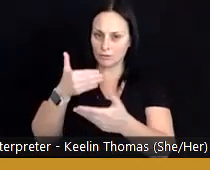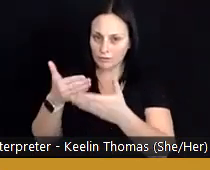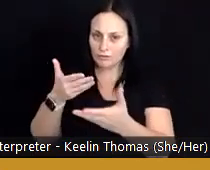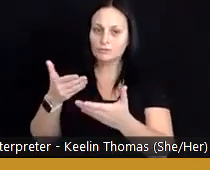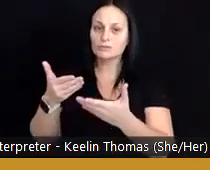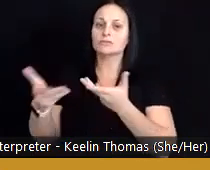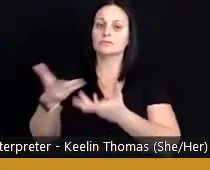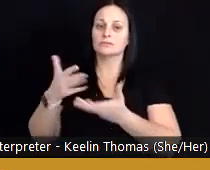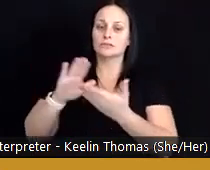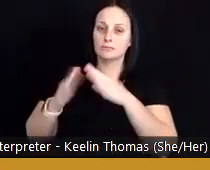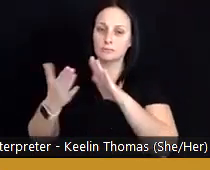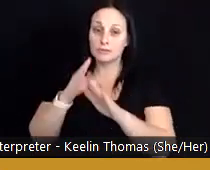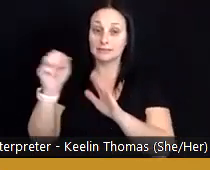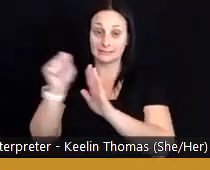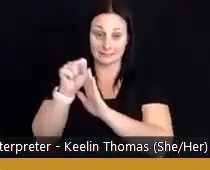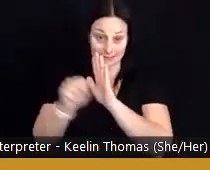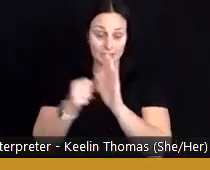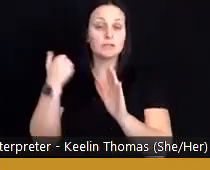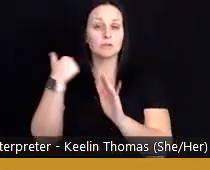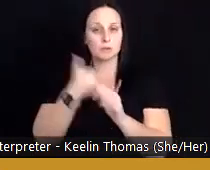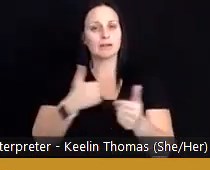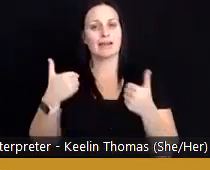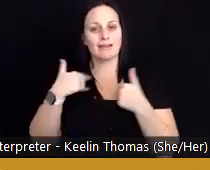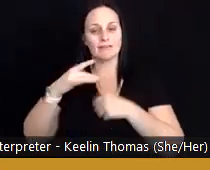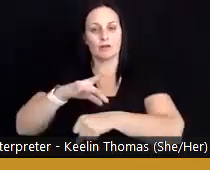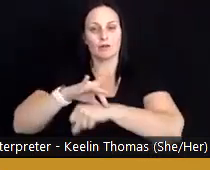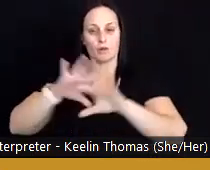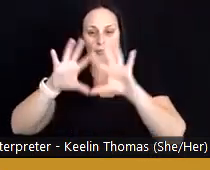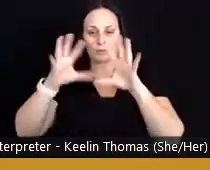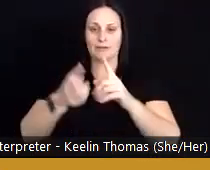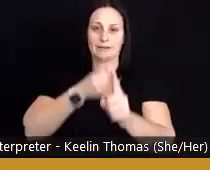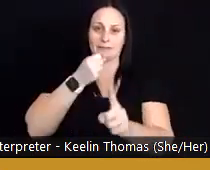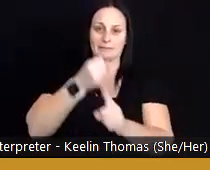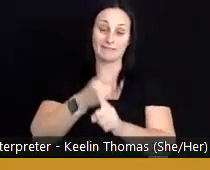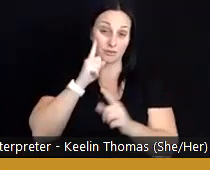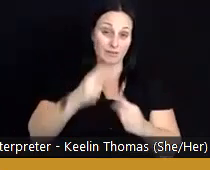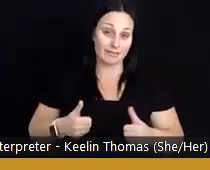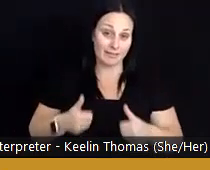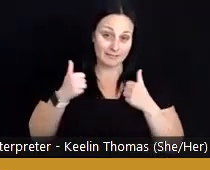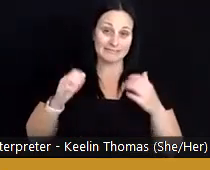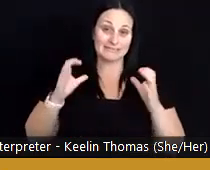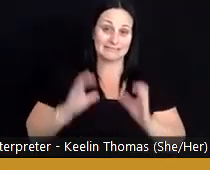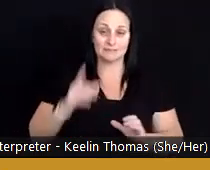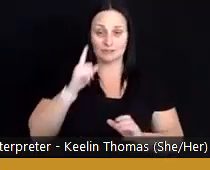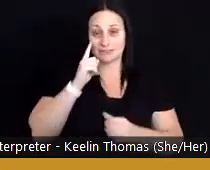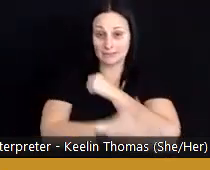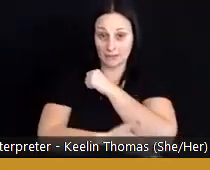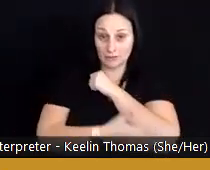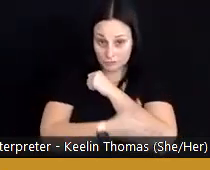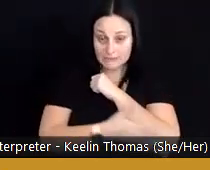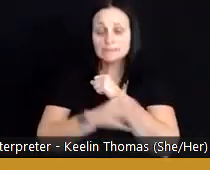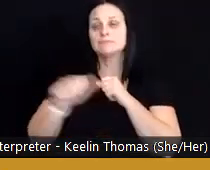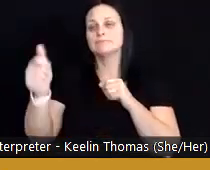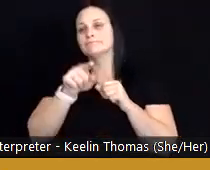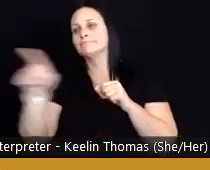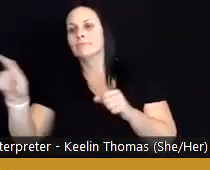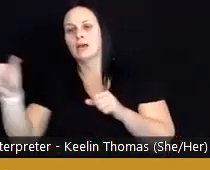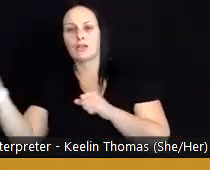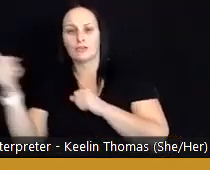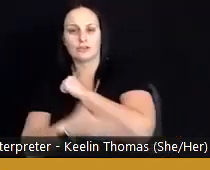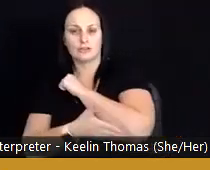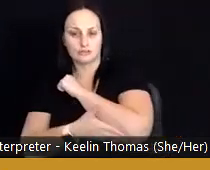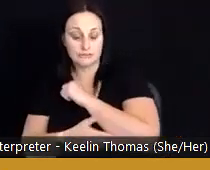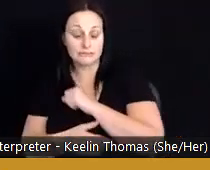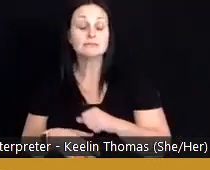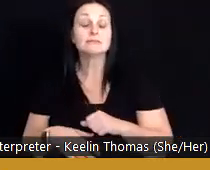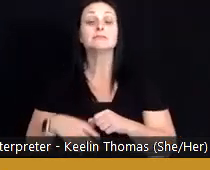with our state is that we end up having a global impact on the lives of the citizens of this country and those abroad. Our